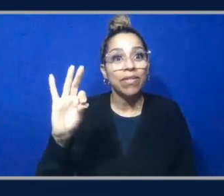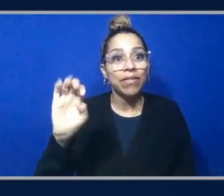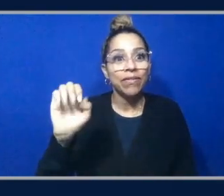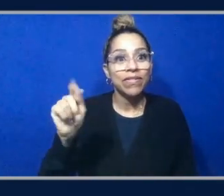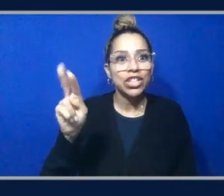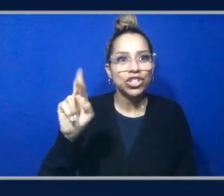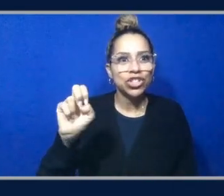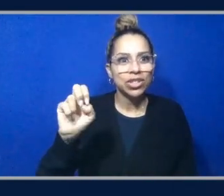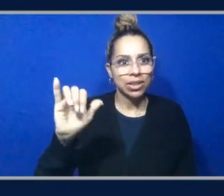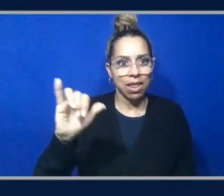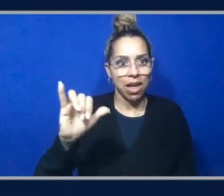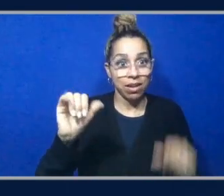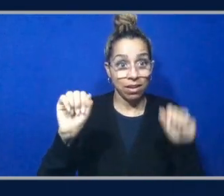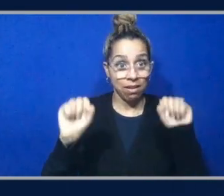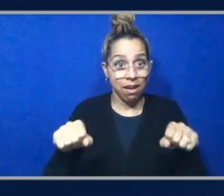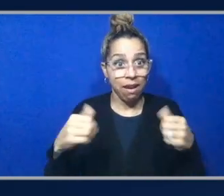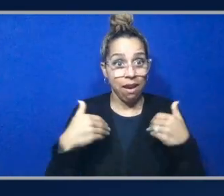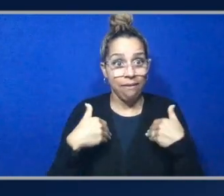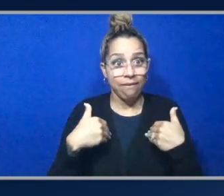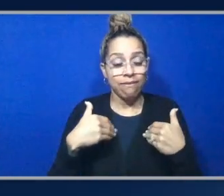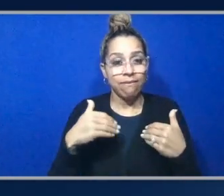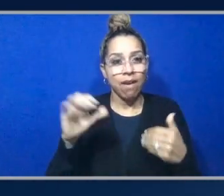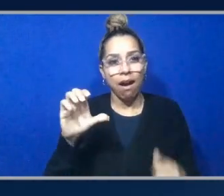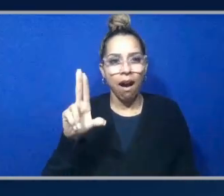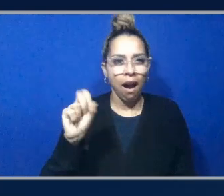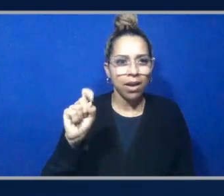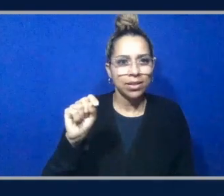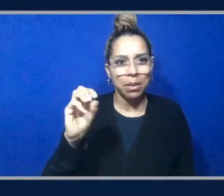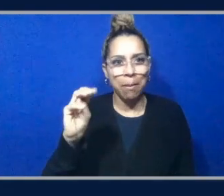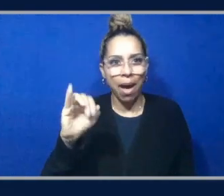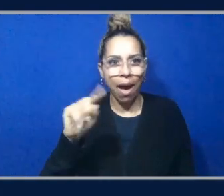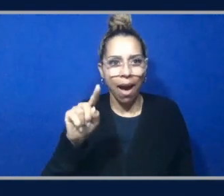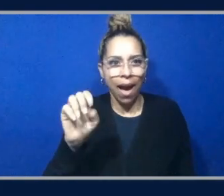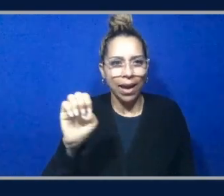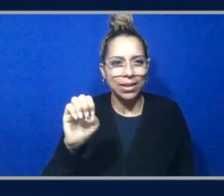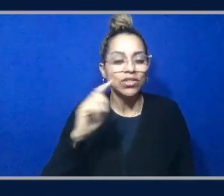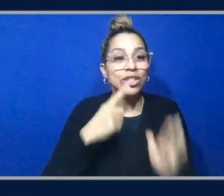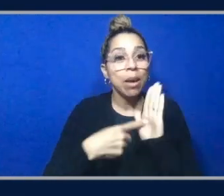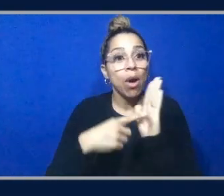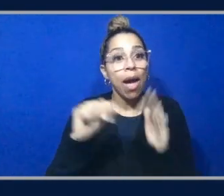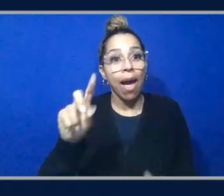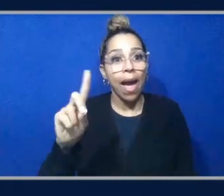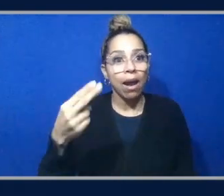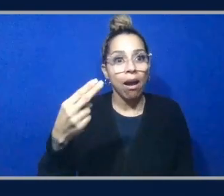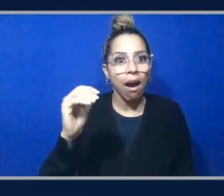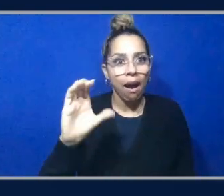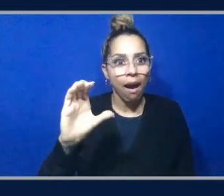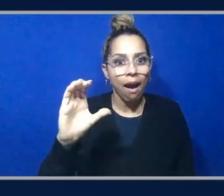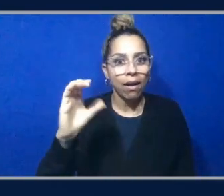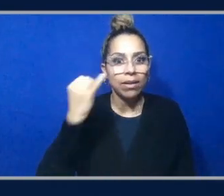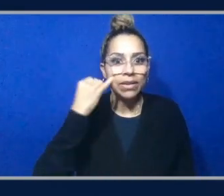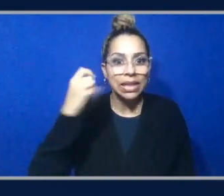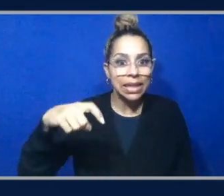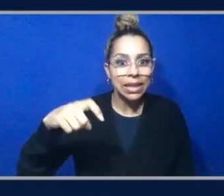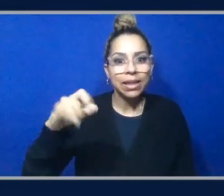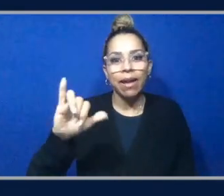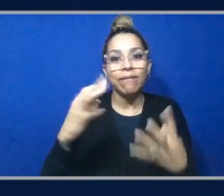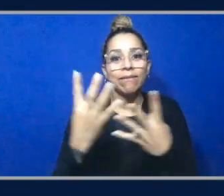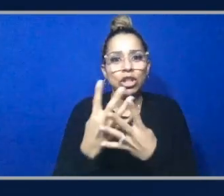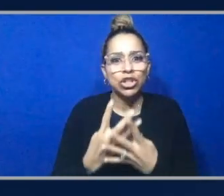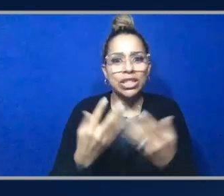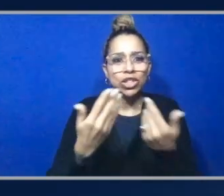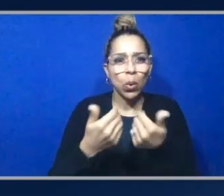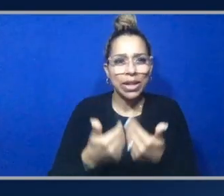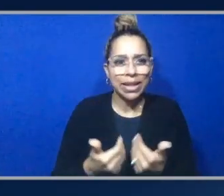those kind of customizations like ad hoc like that like i think you were just showing that but like filtering and sorting and optimizing those are the things i'm thinking my developer brain is kind of going